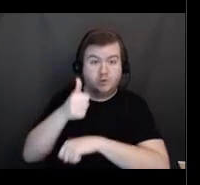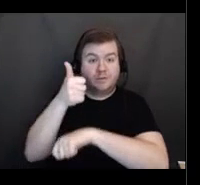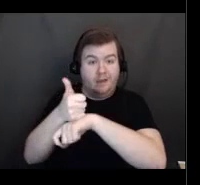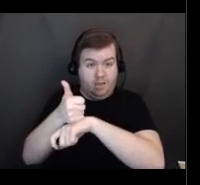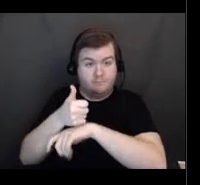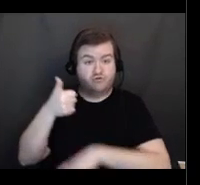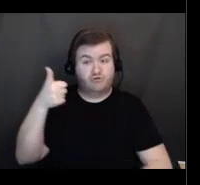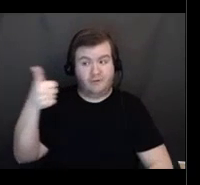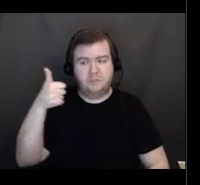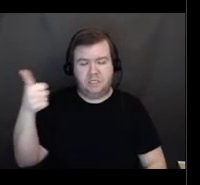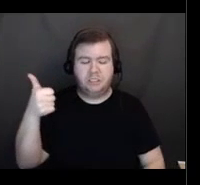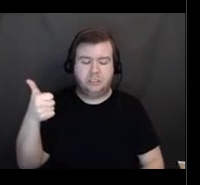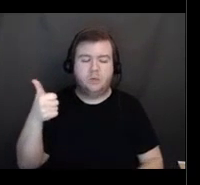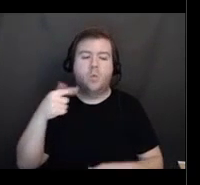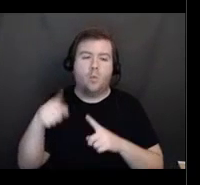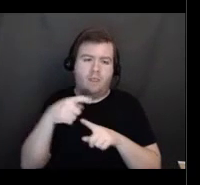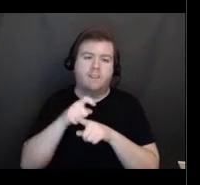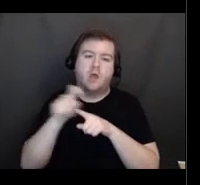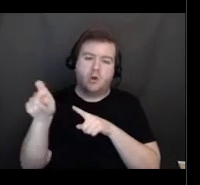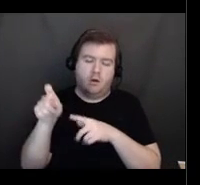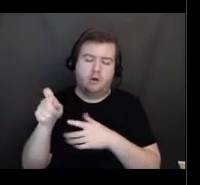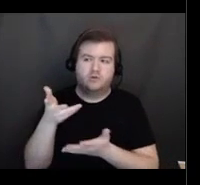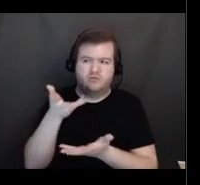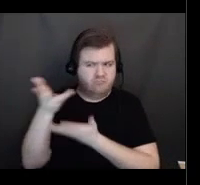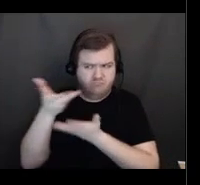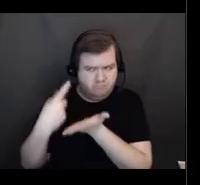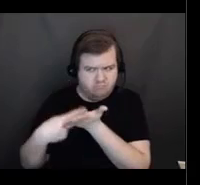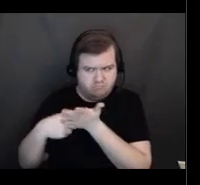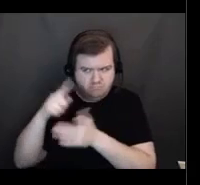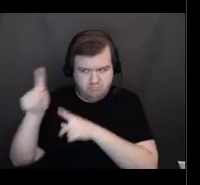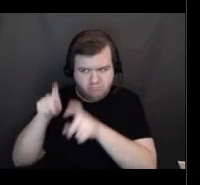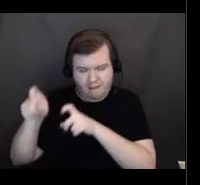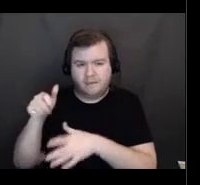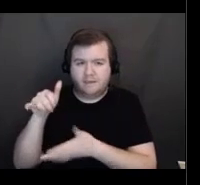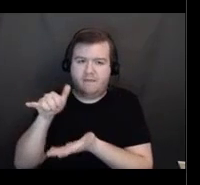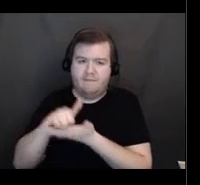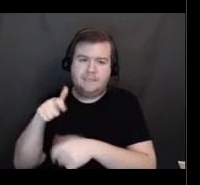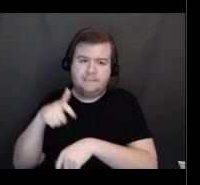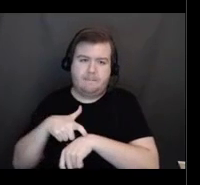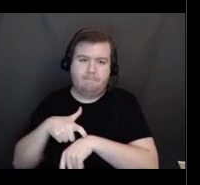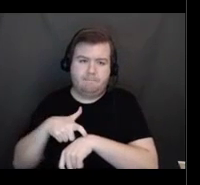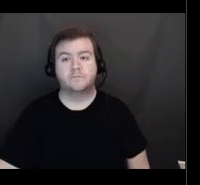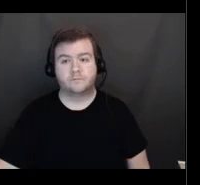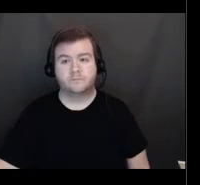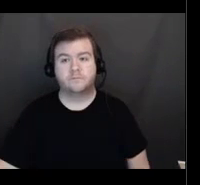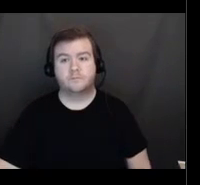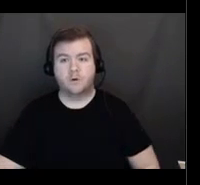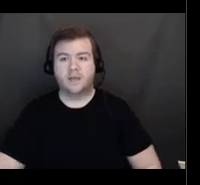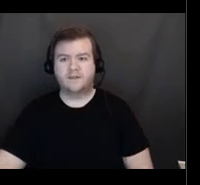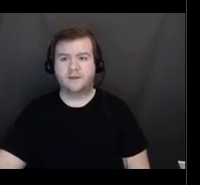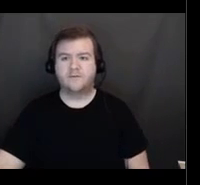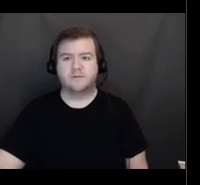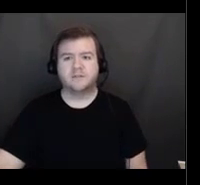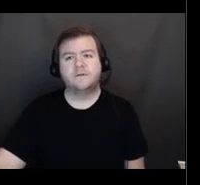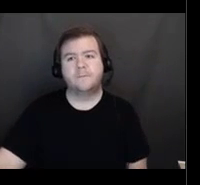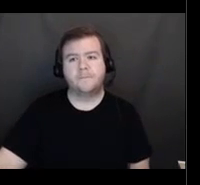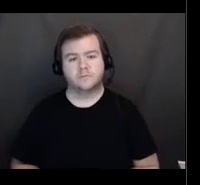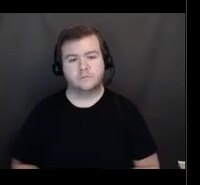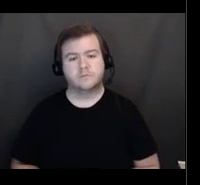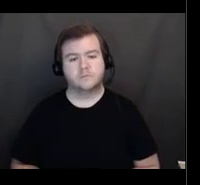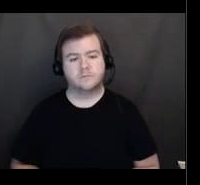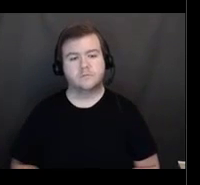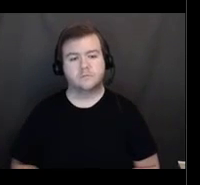and about when they are scheduling that ride to get the vaccine. Okay. Thank you very much.